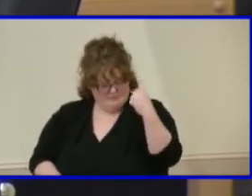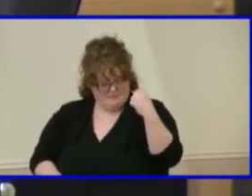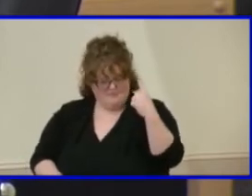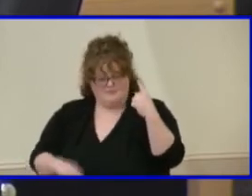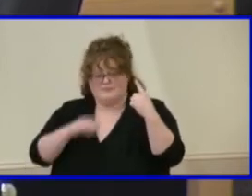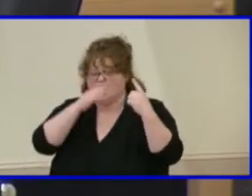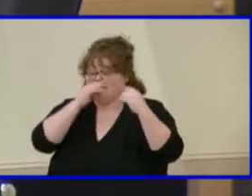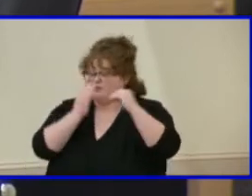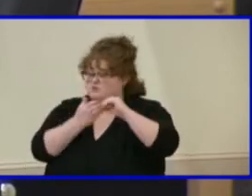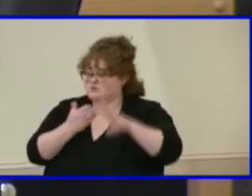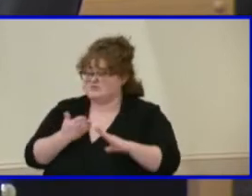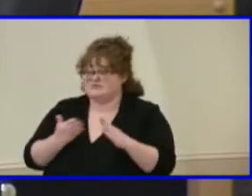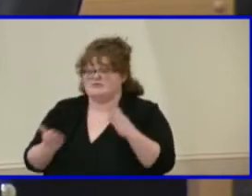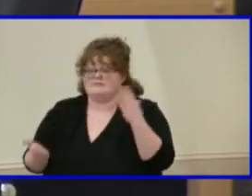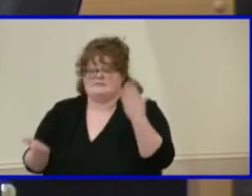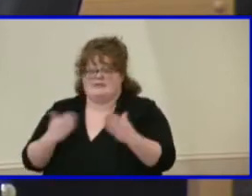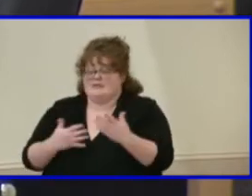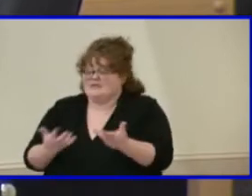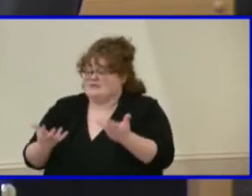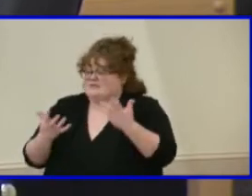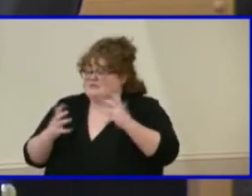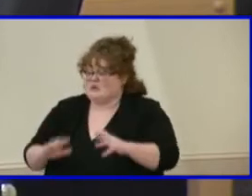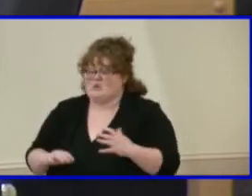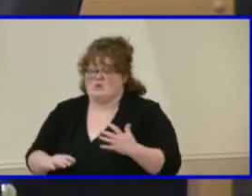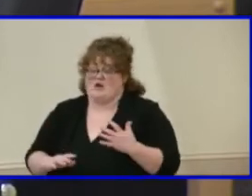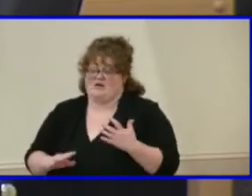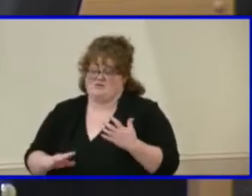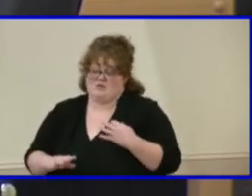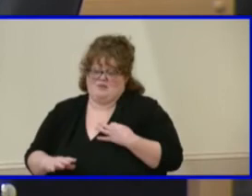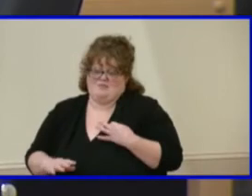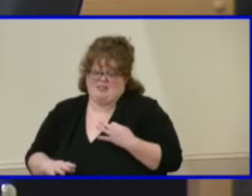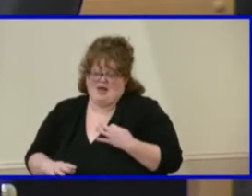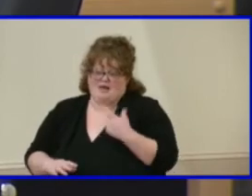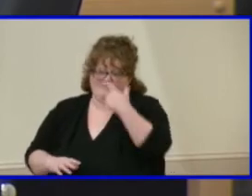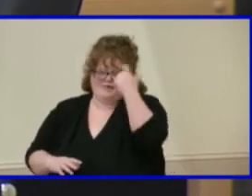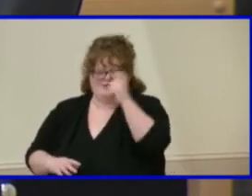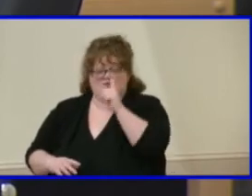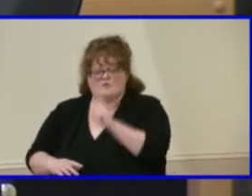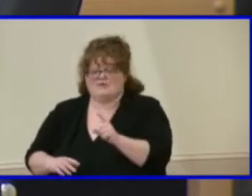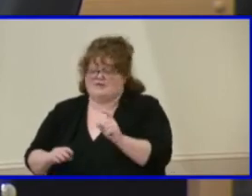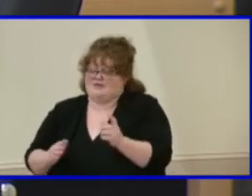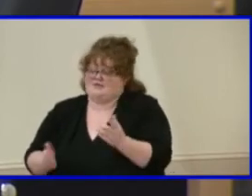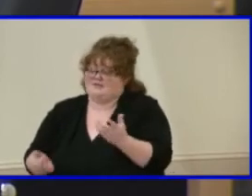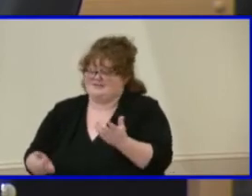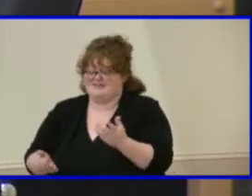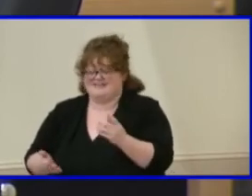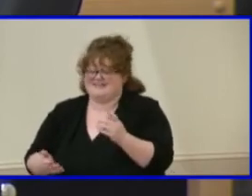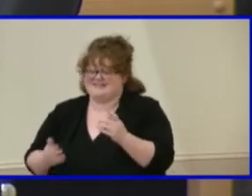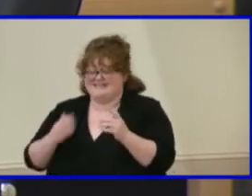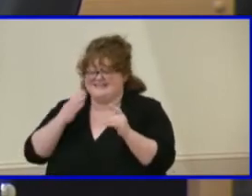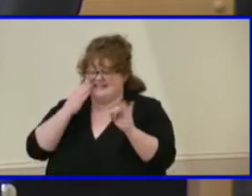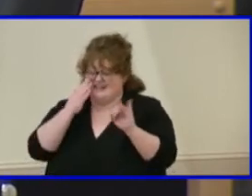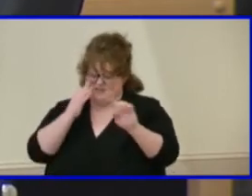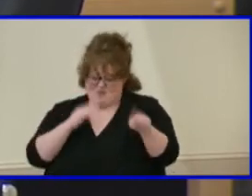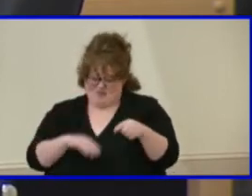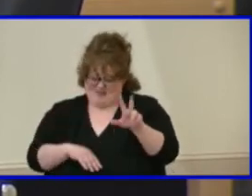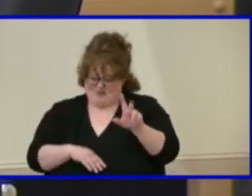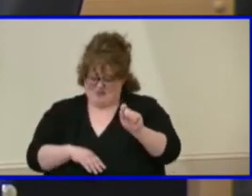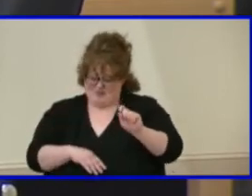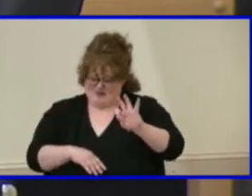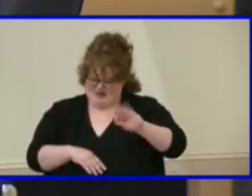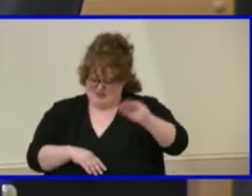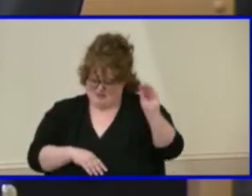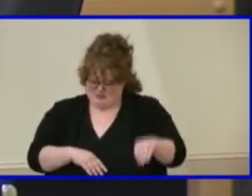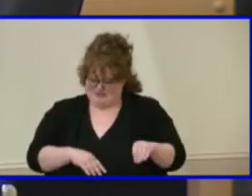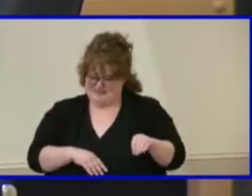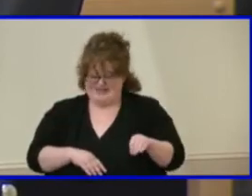knowing it's only 3.9%. The social emotional piece is feeling like you may not belong is a big piece. And so